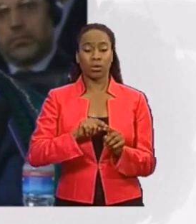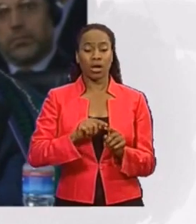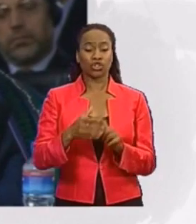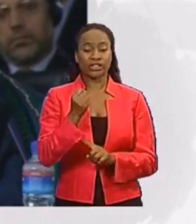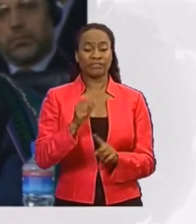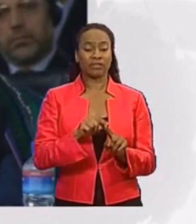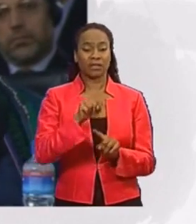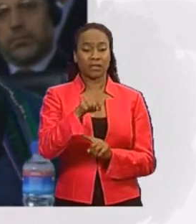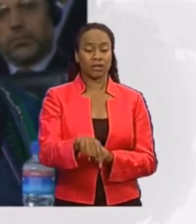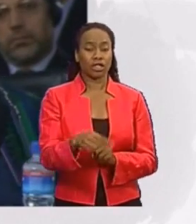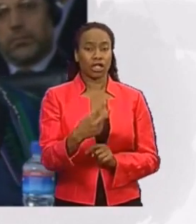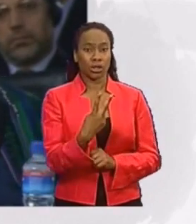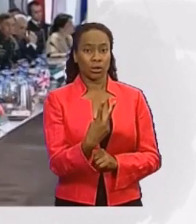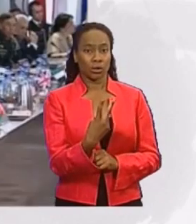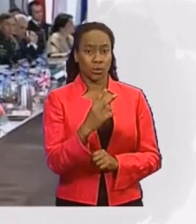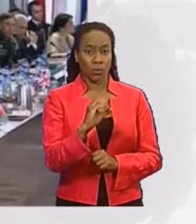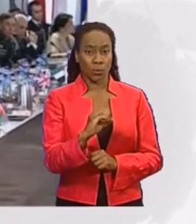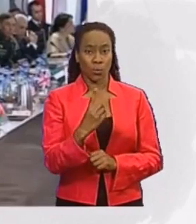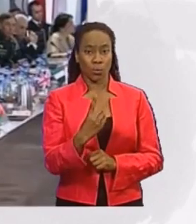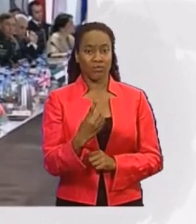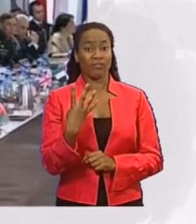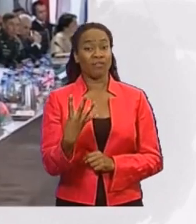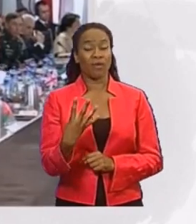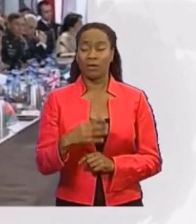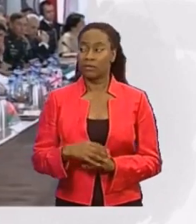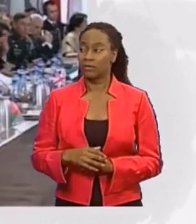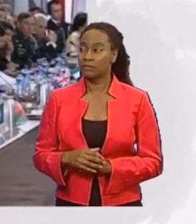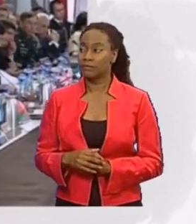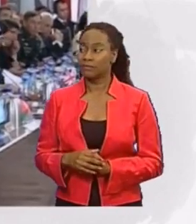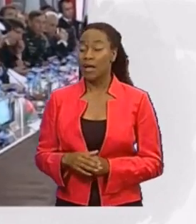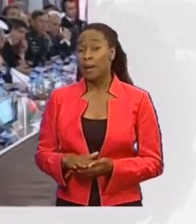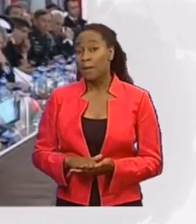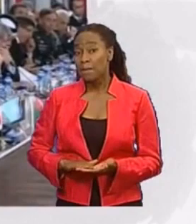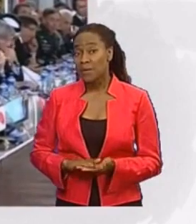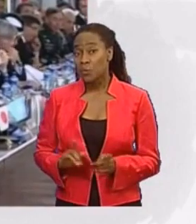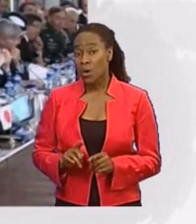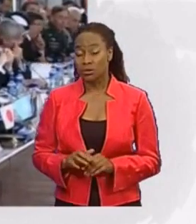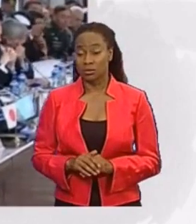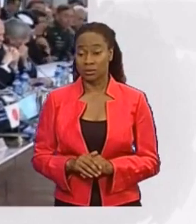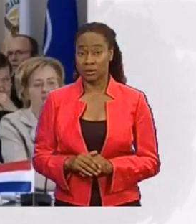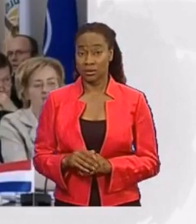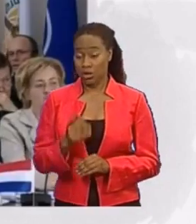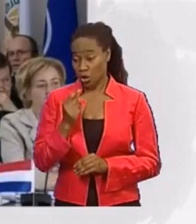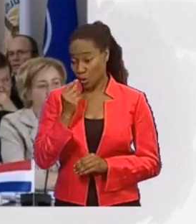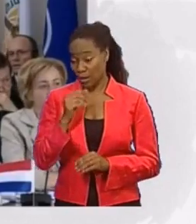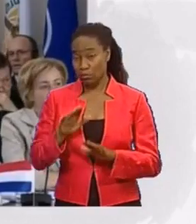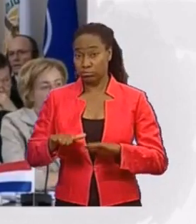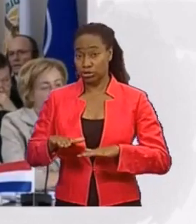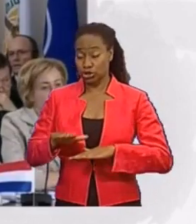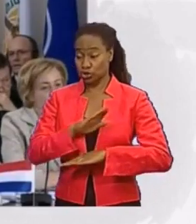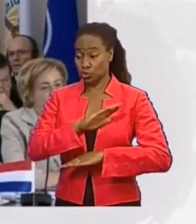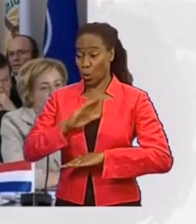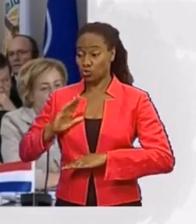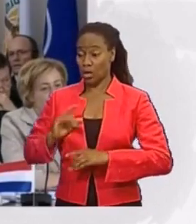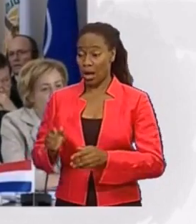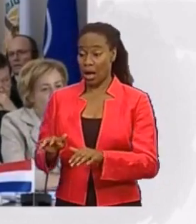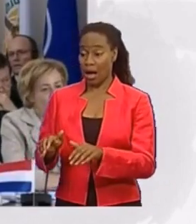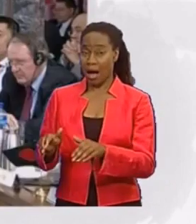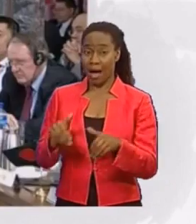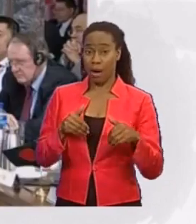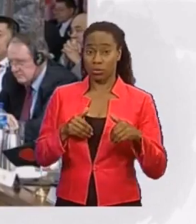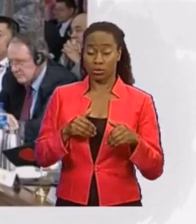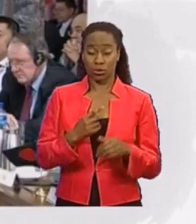2014. What that means is that British troops could withdraw soon after that, perhaps by 2015.